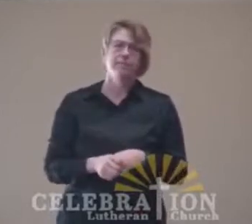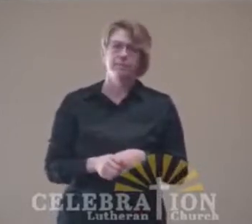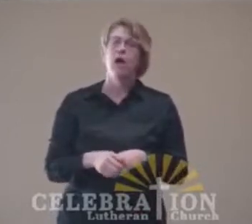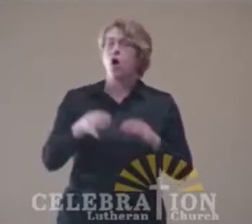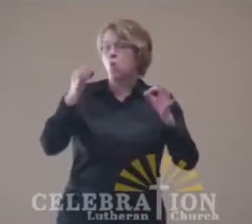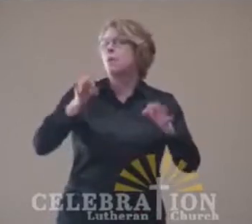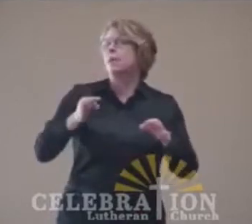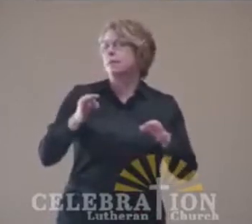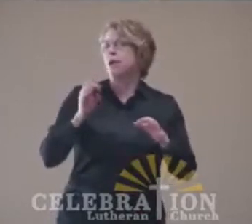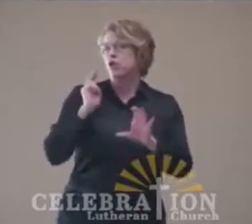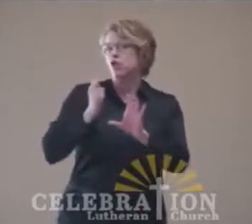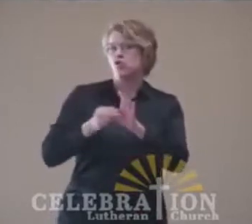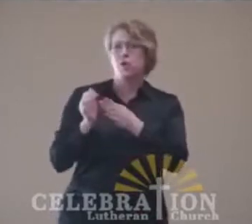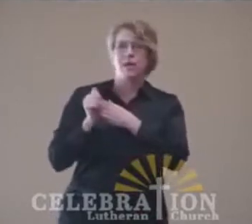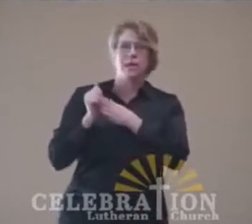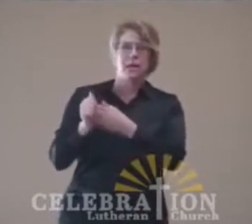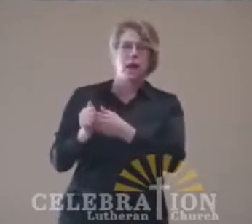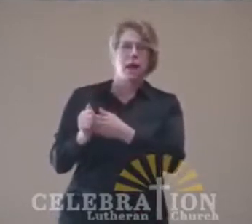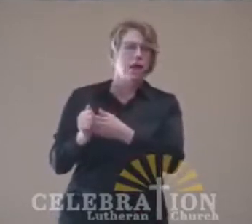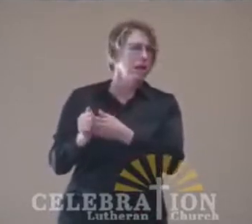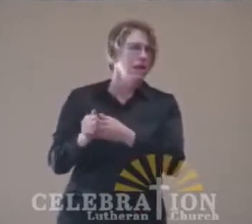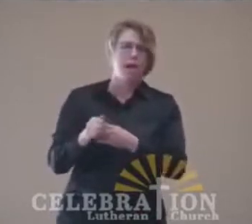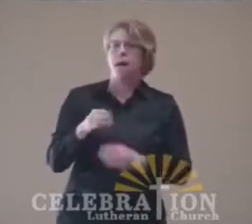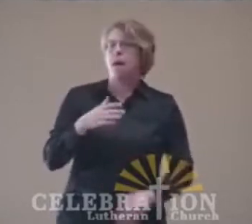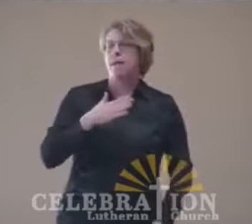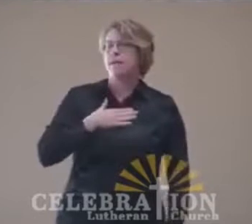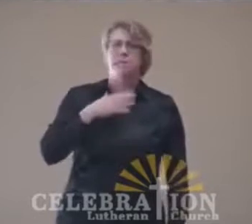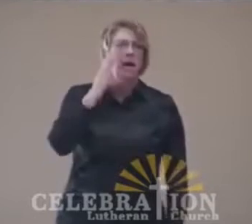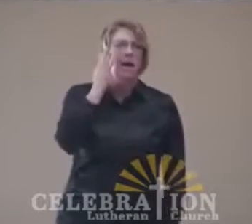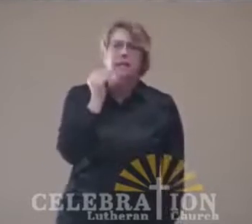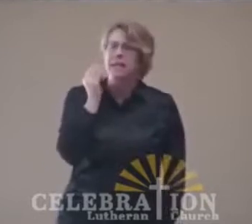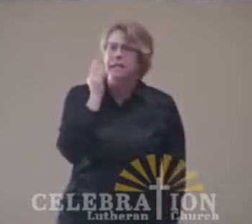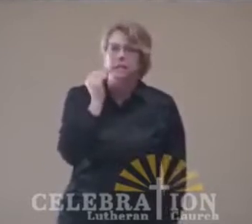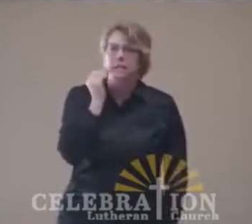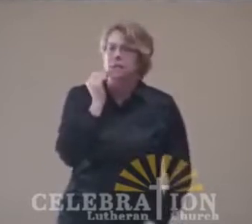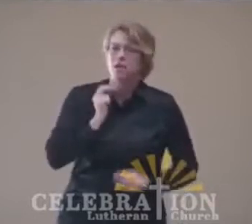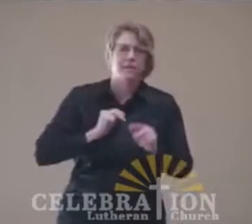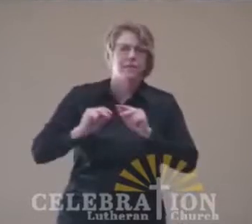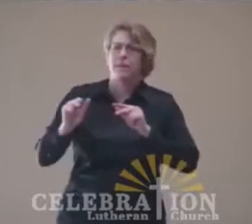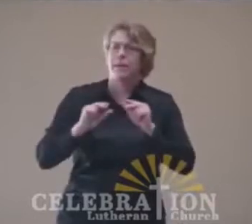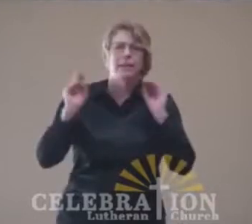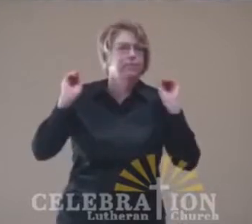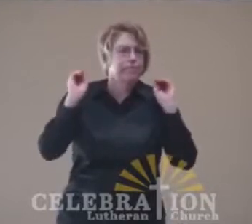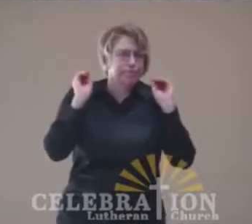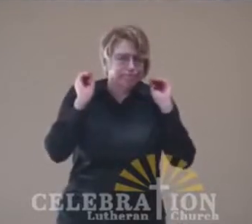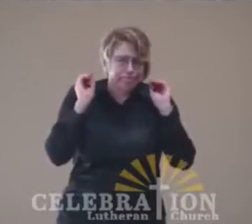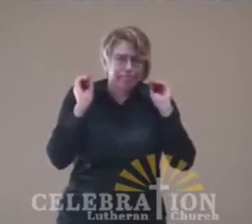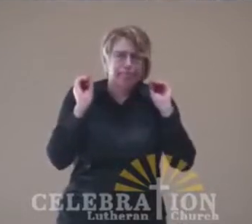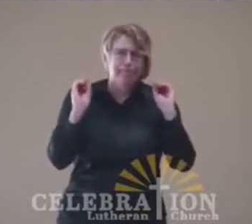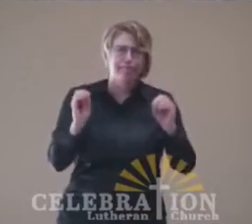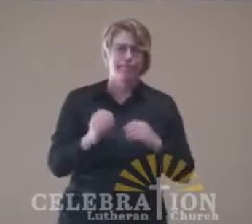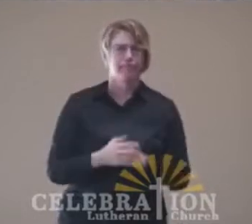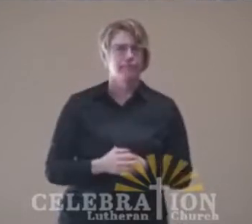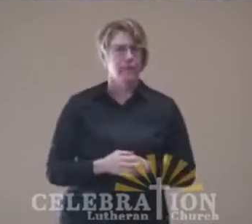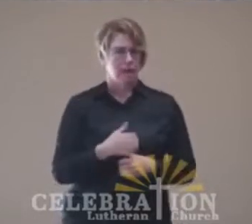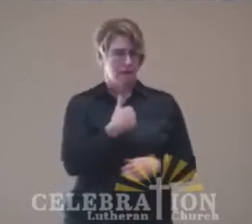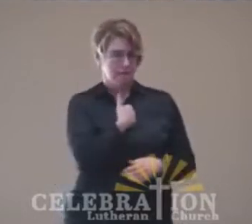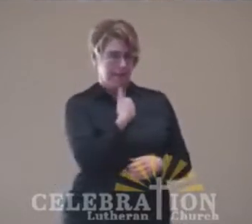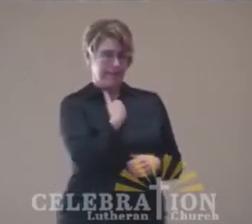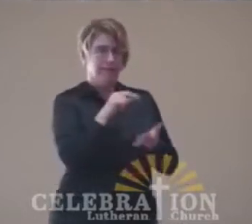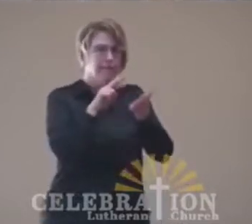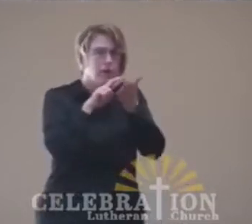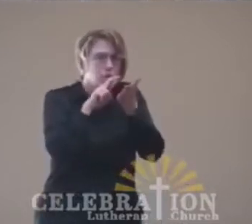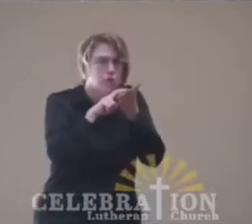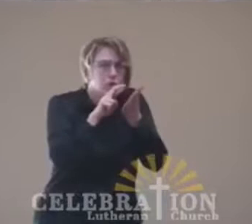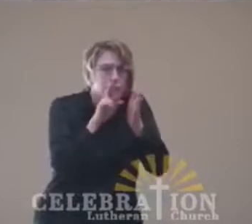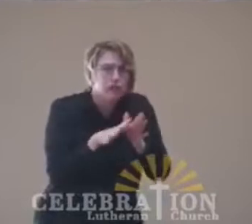for that one because I had zero experience with backcountry hiking. And I'm a researcher by nature,